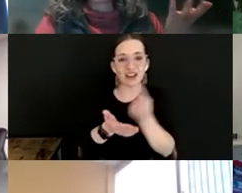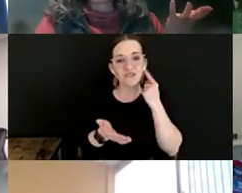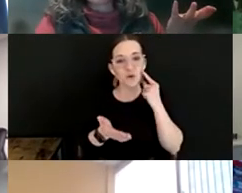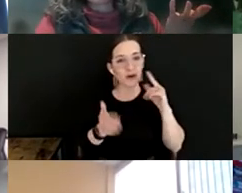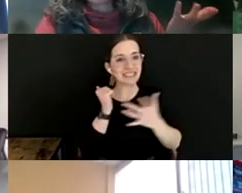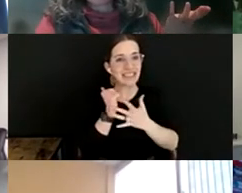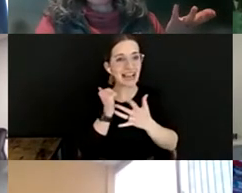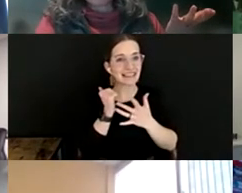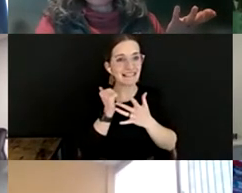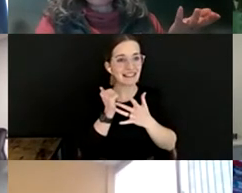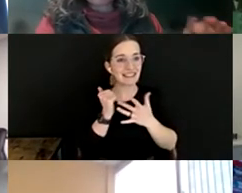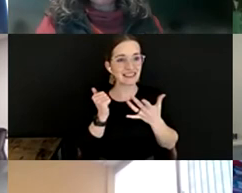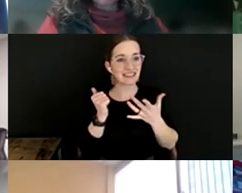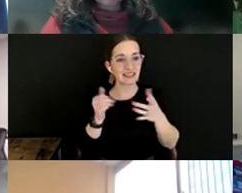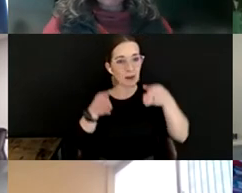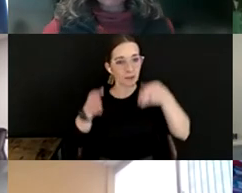to support its execution?